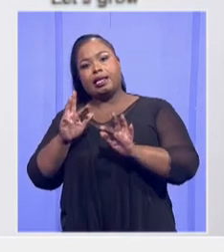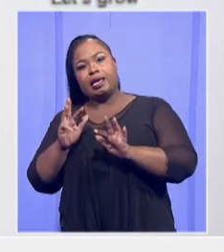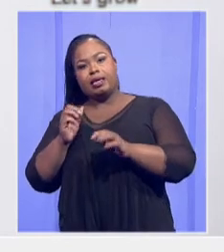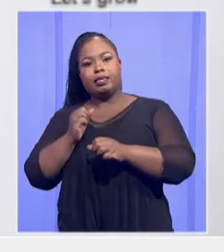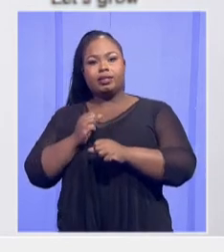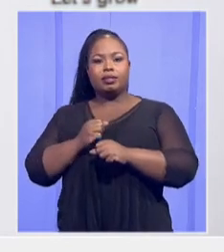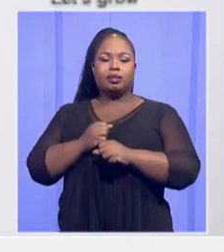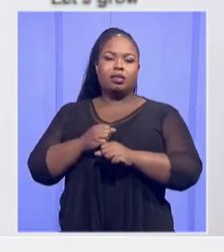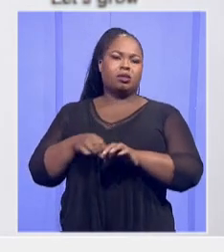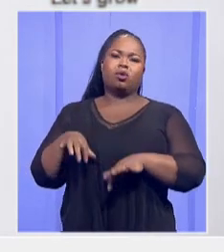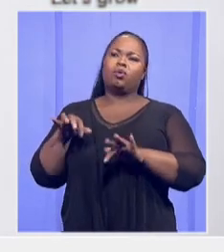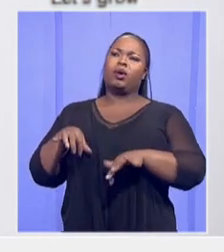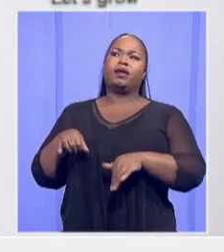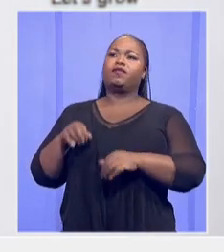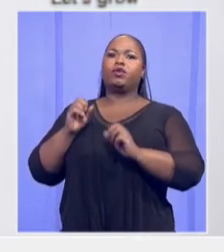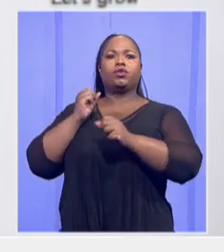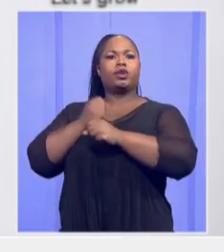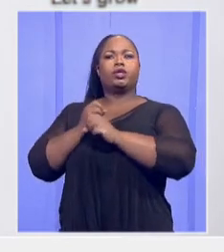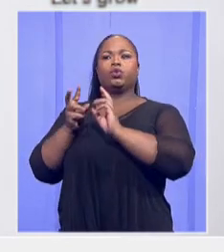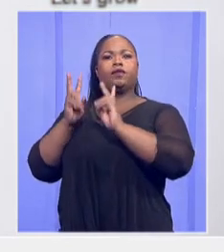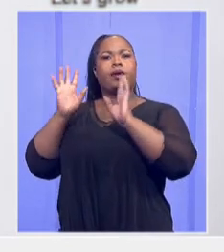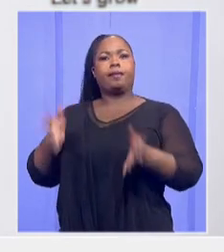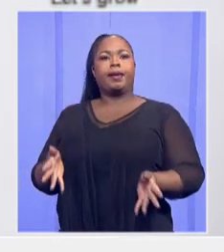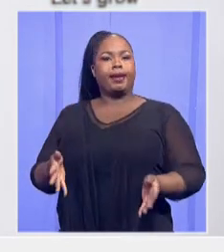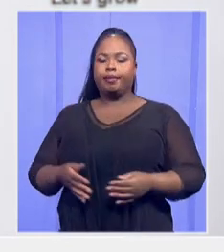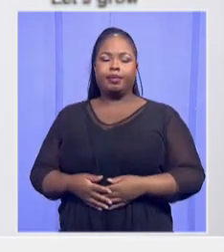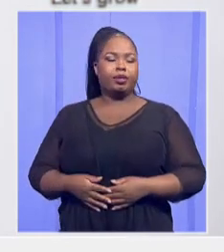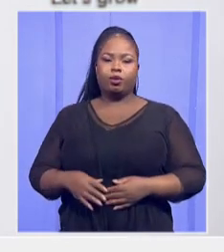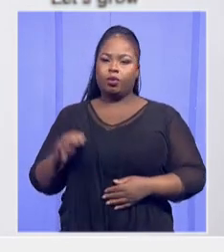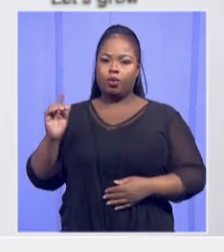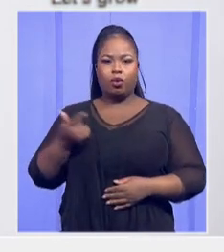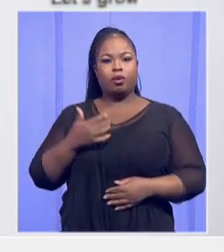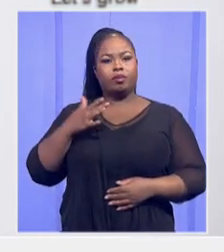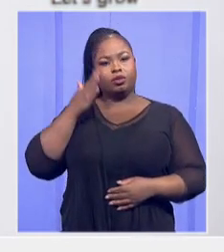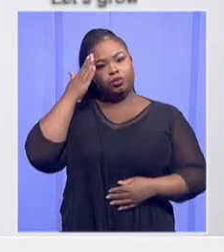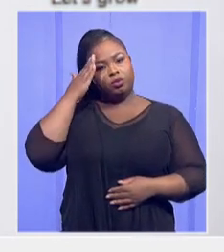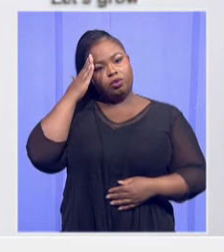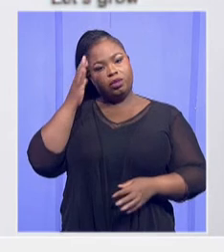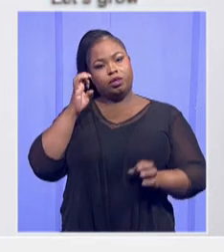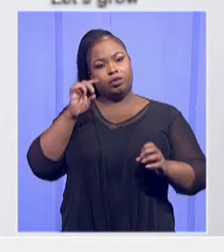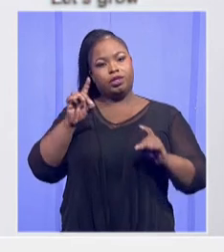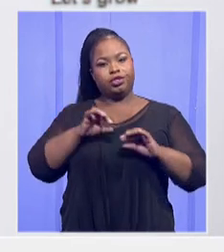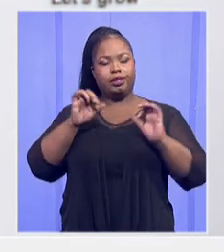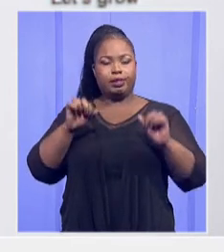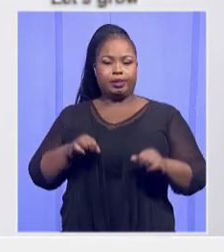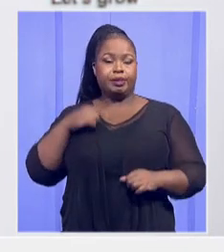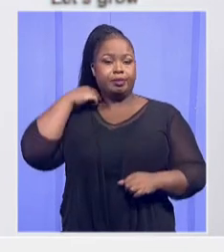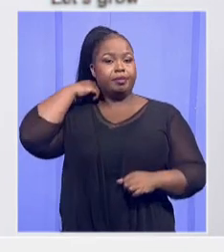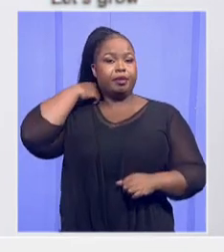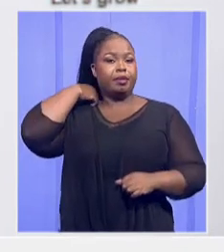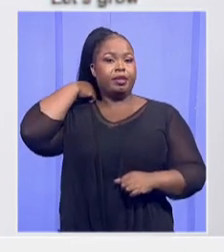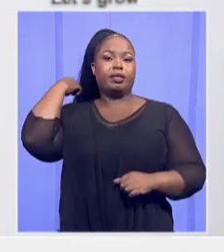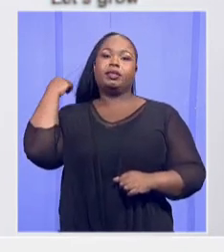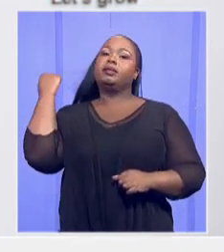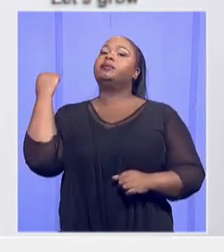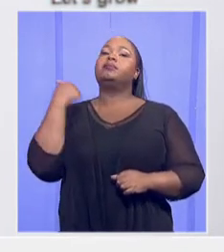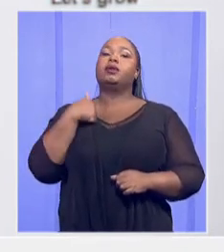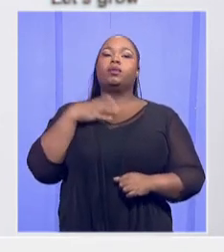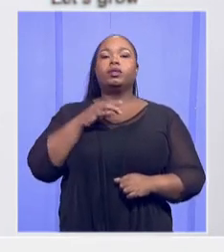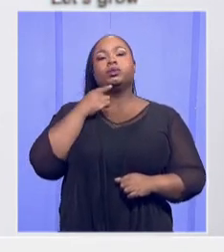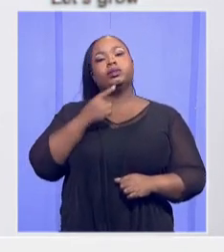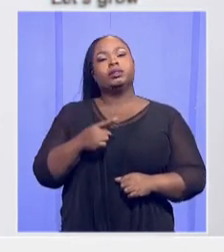to say these are the outcomes of our education system. So I also wanted to report that indeed we have started.